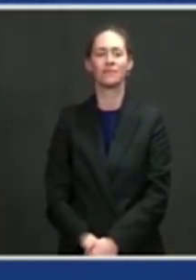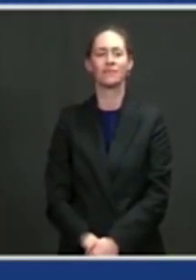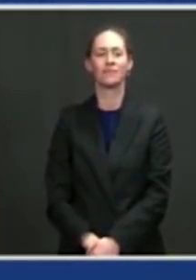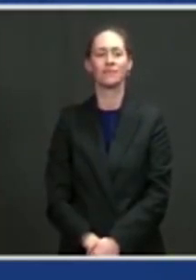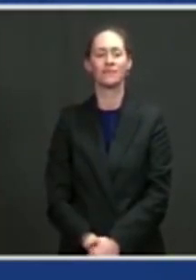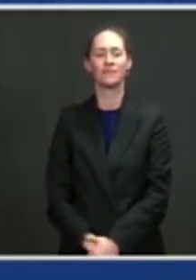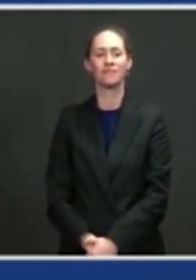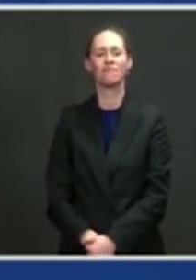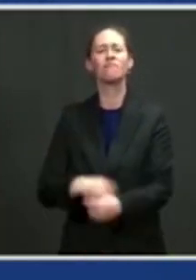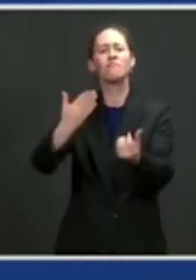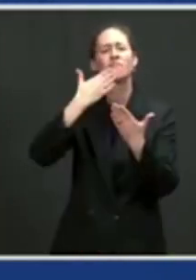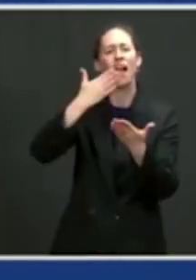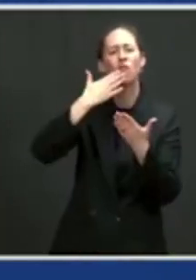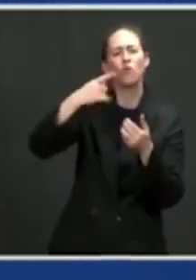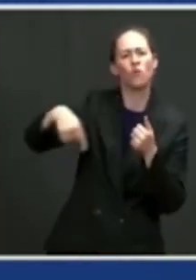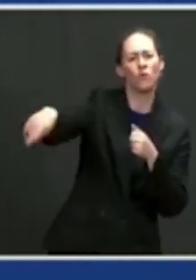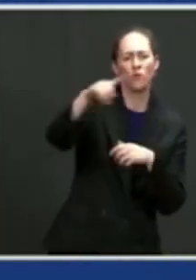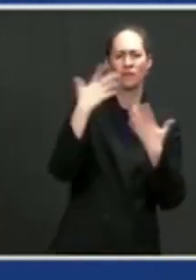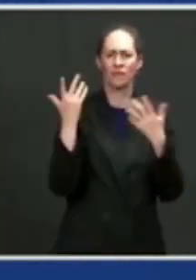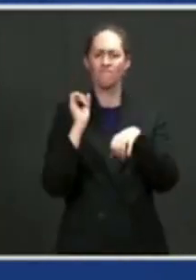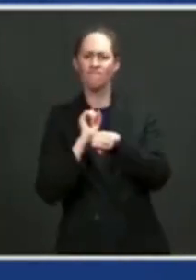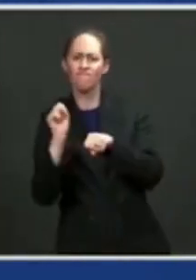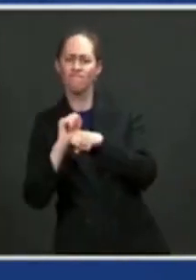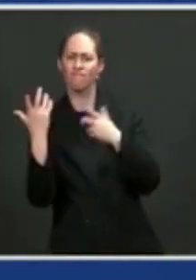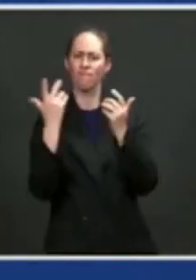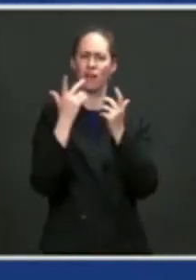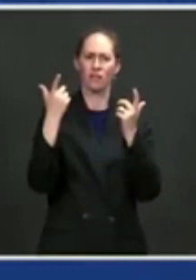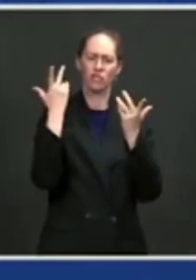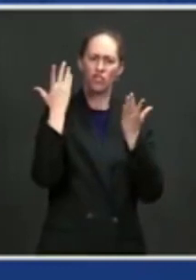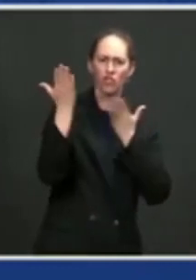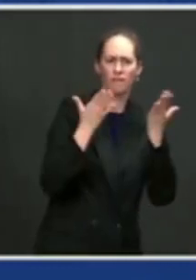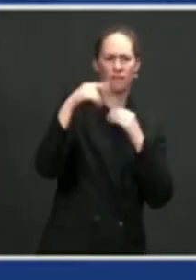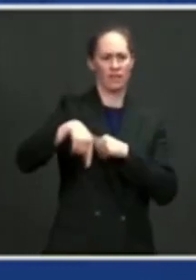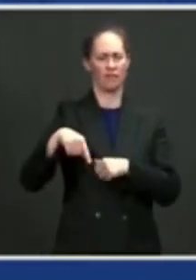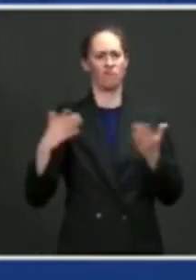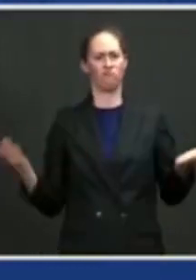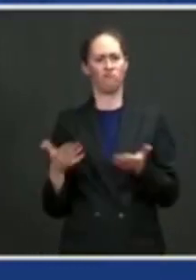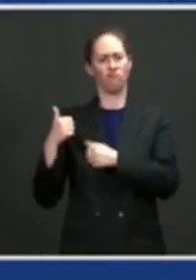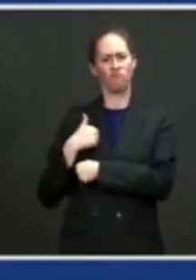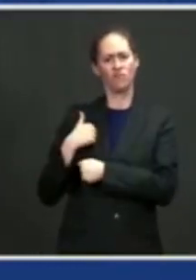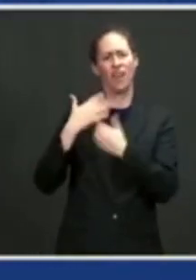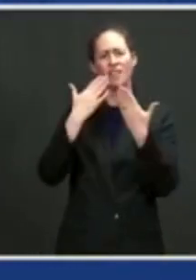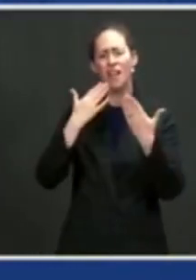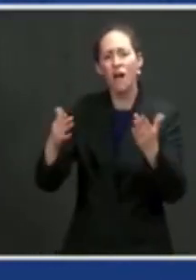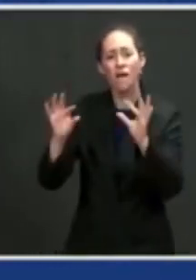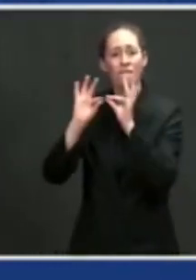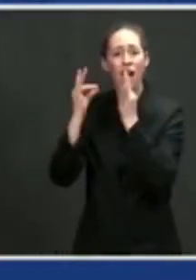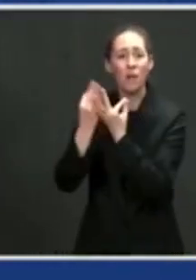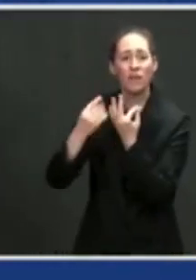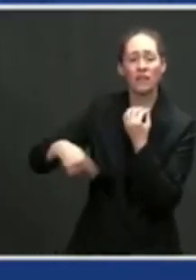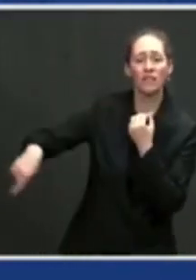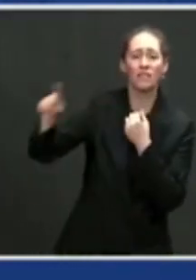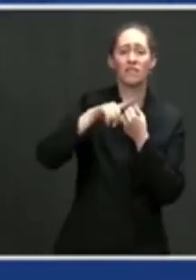represent these service veterans, because they're devoted to you. If the family members, the caregivers, survivors will call